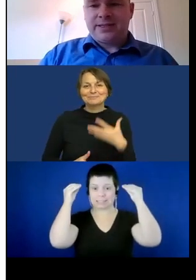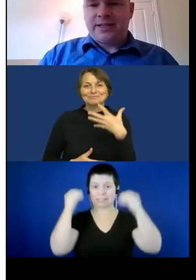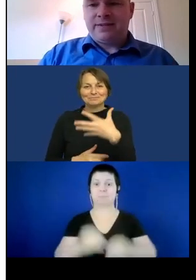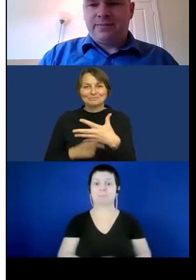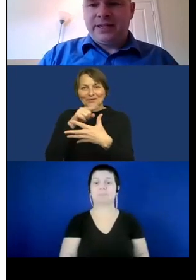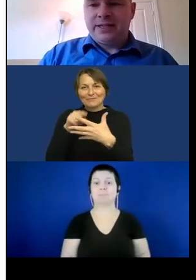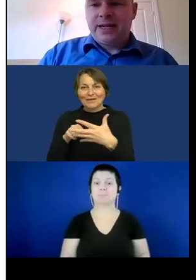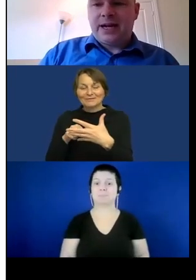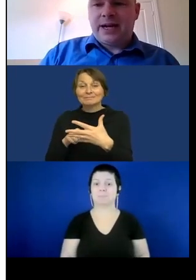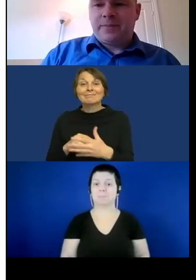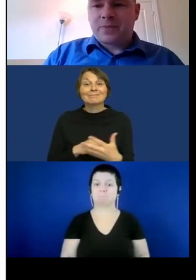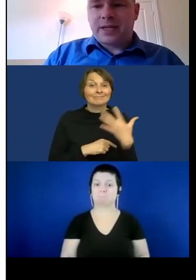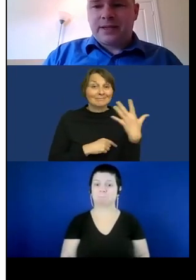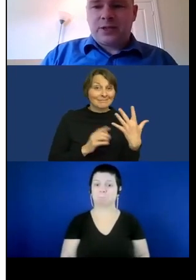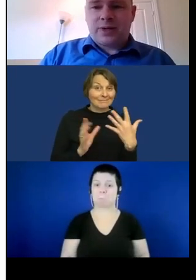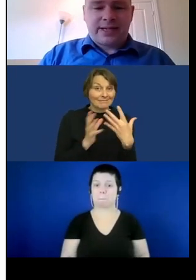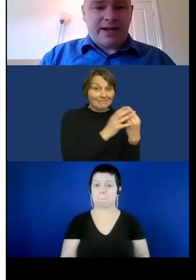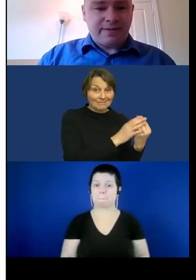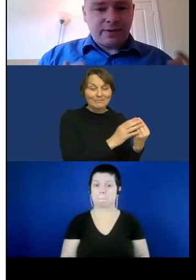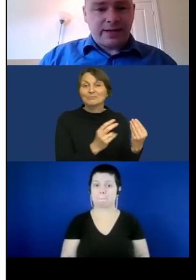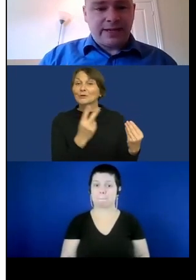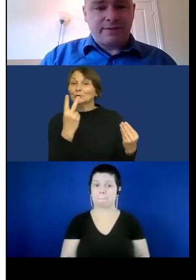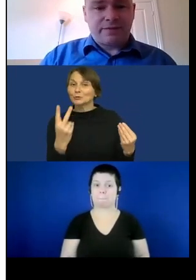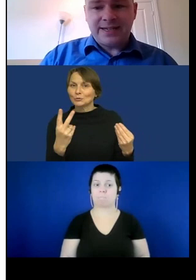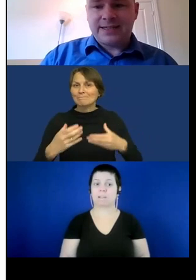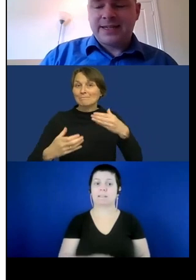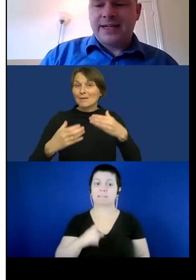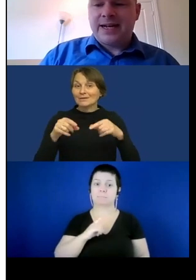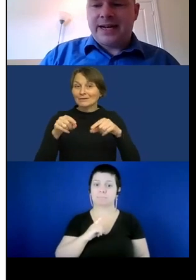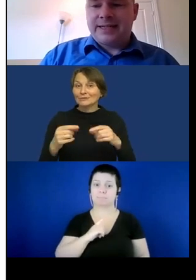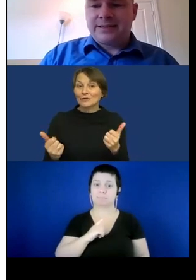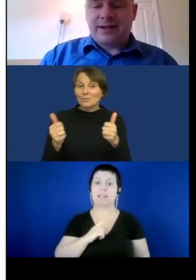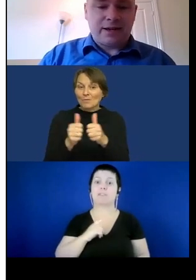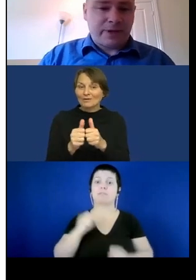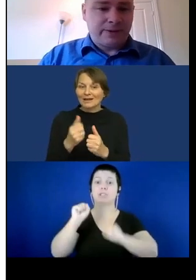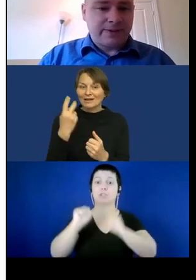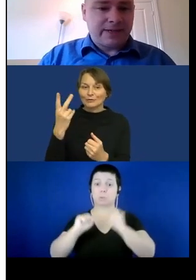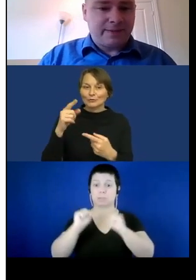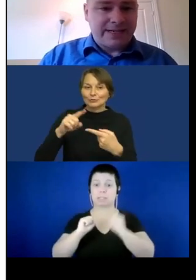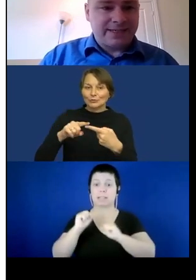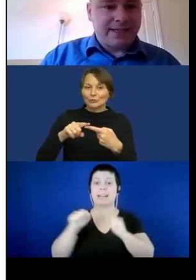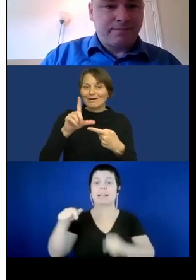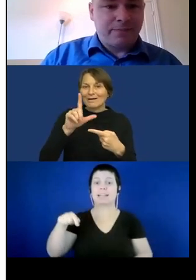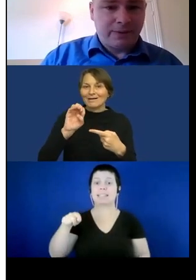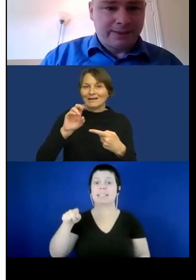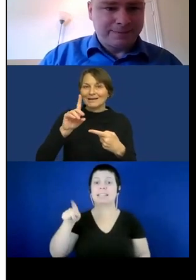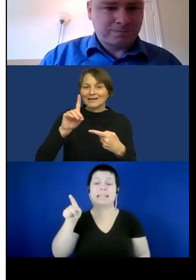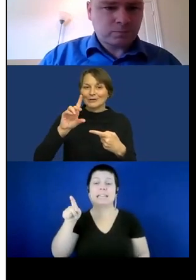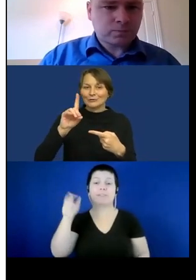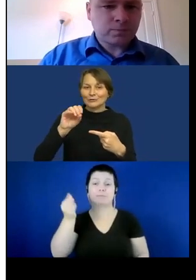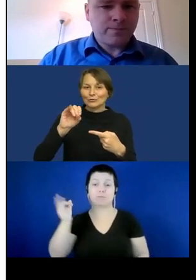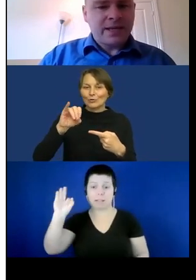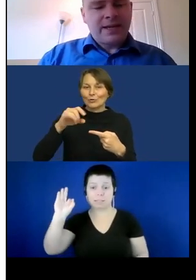partners have been Les Douat qui Rèves in France and Harpo based in Poland.